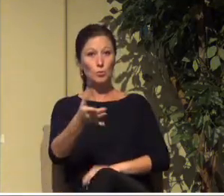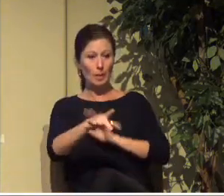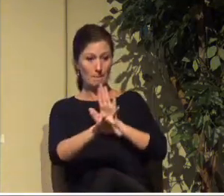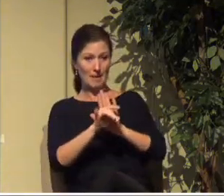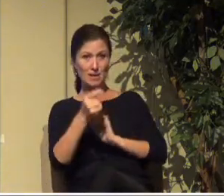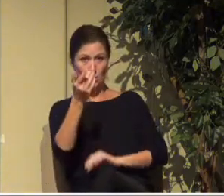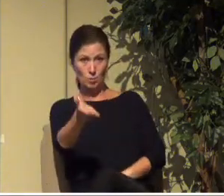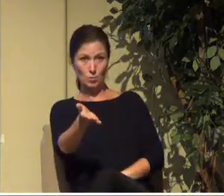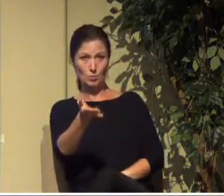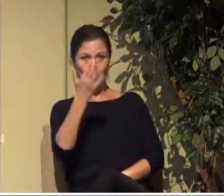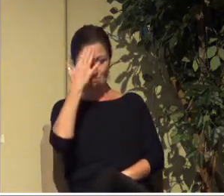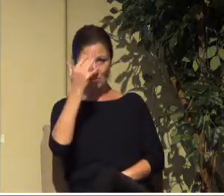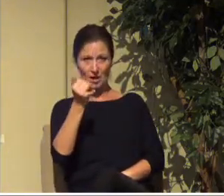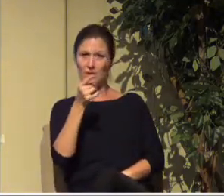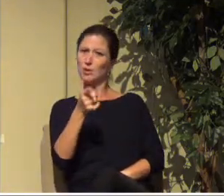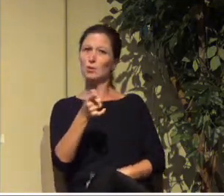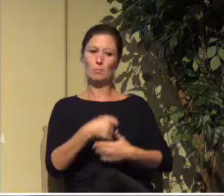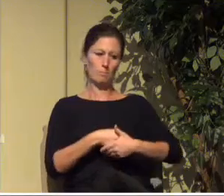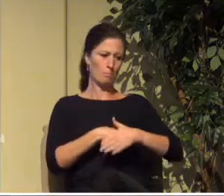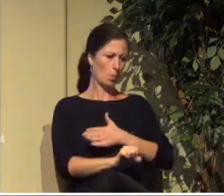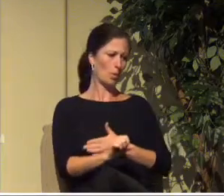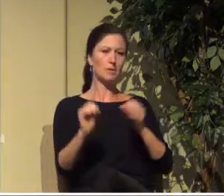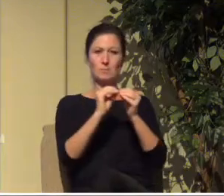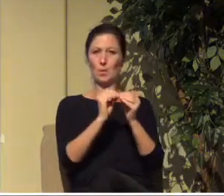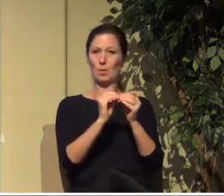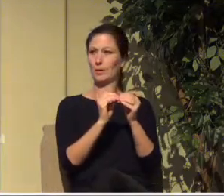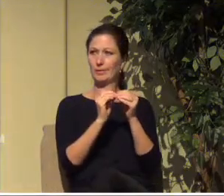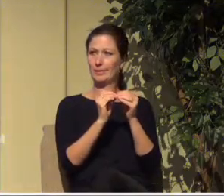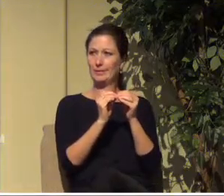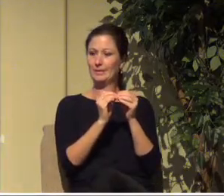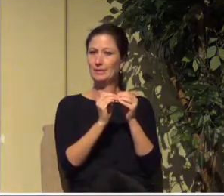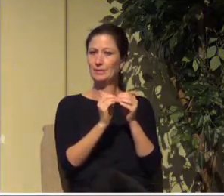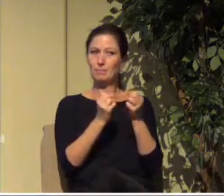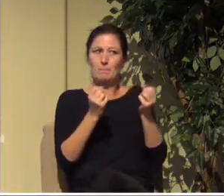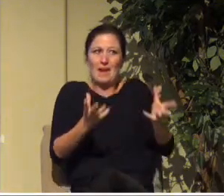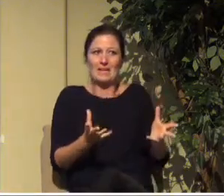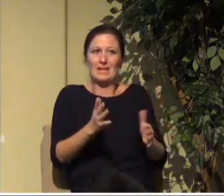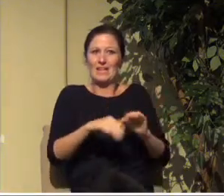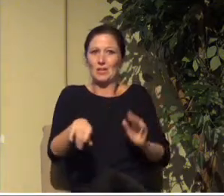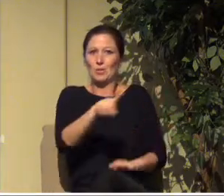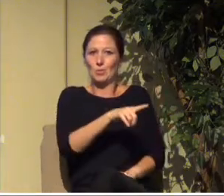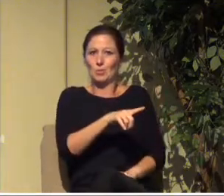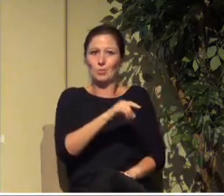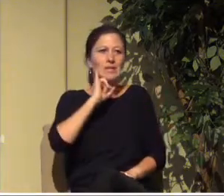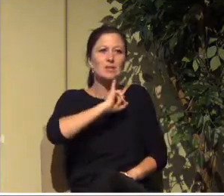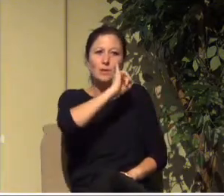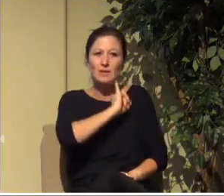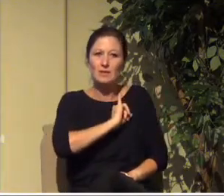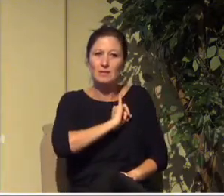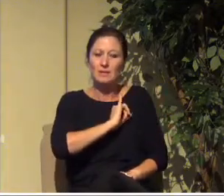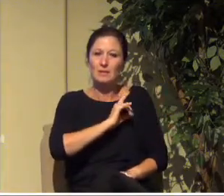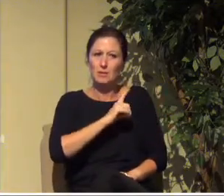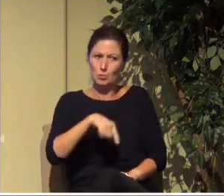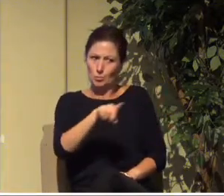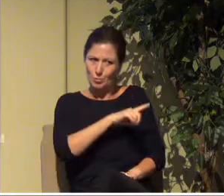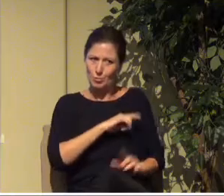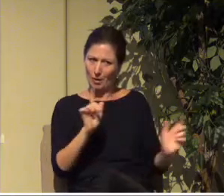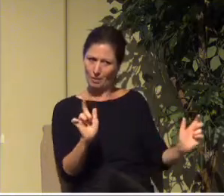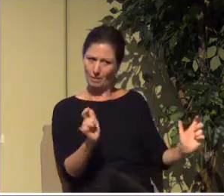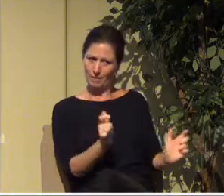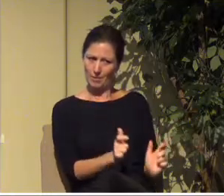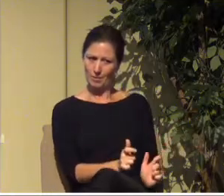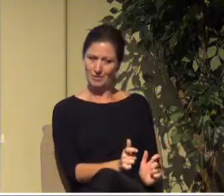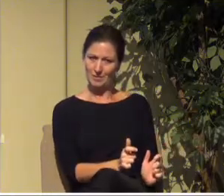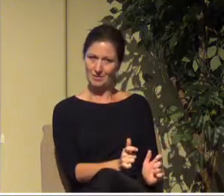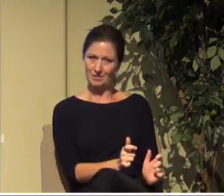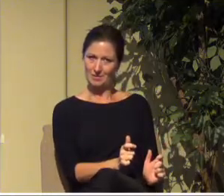because you were more numerous than other peoples. That's what the Lord says to Israel. For you were the fewest of all peoples. But it was because the